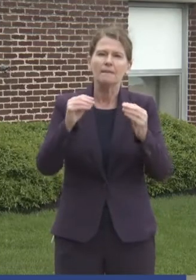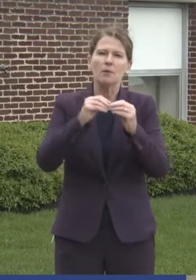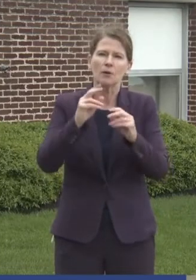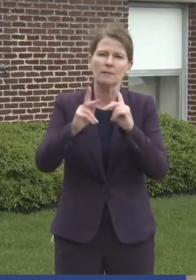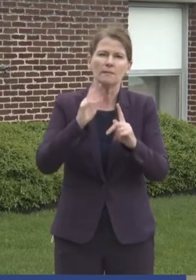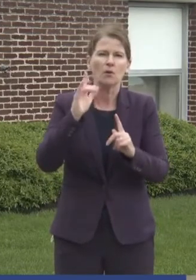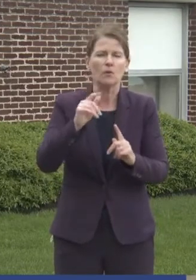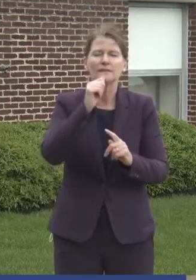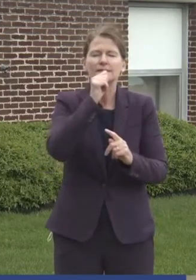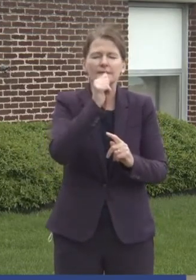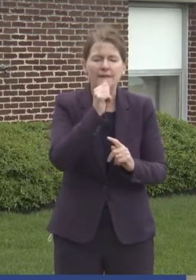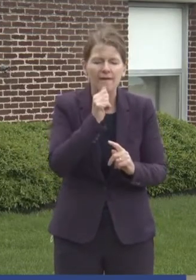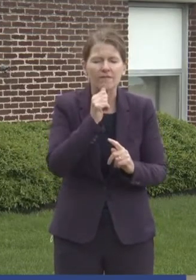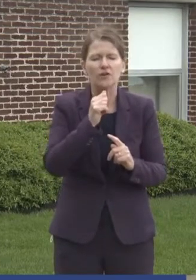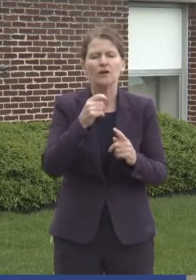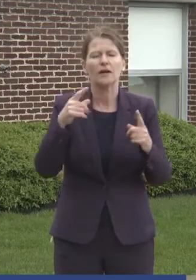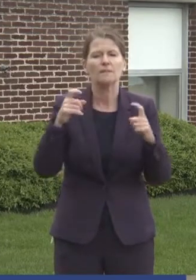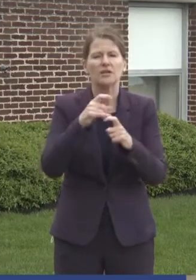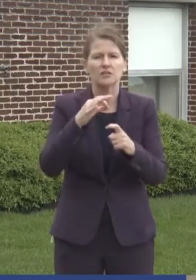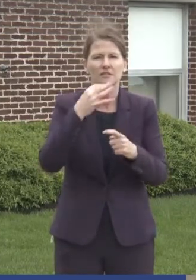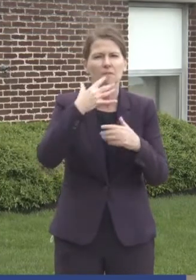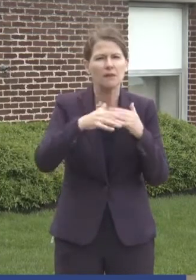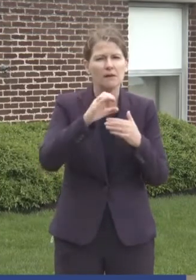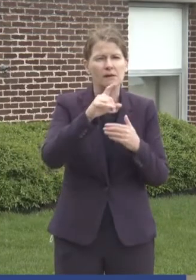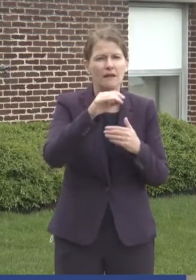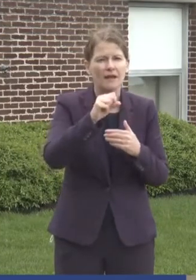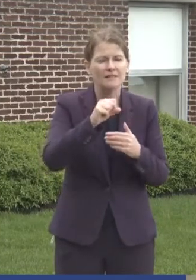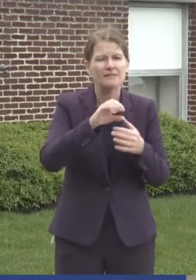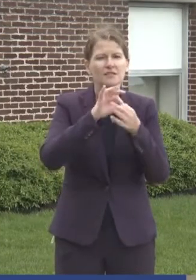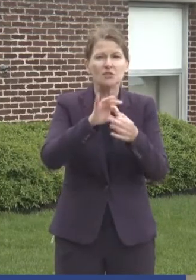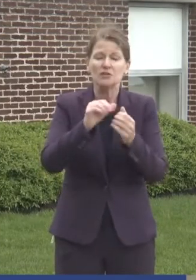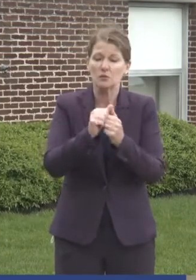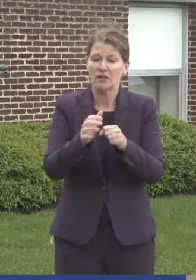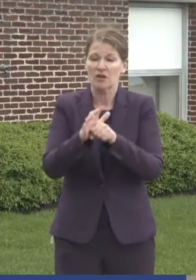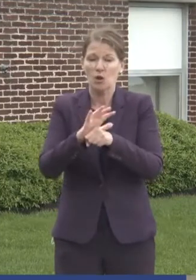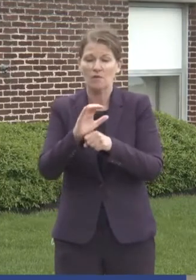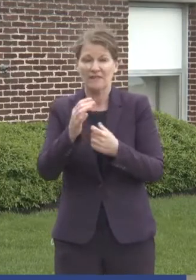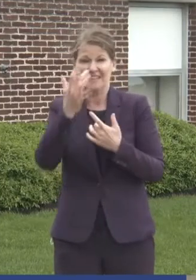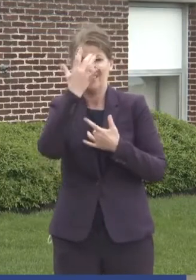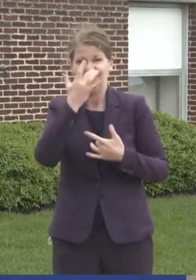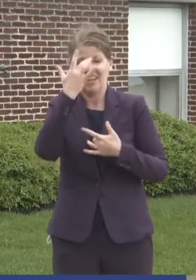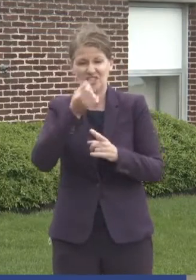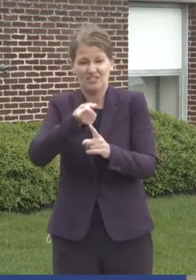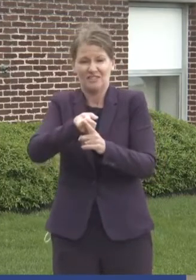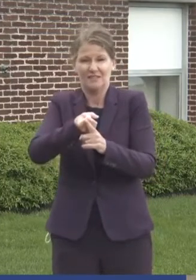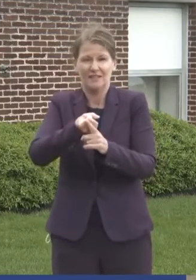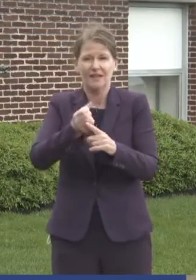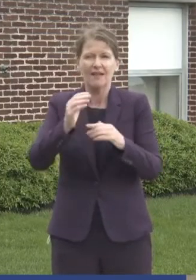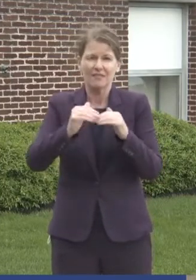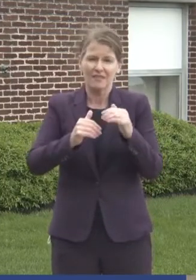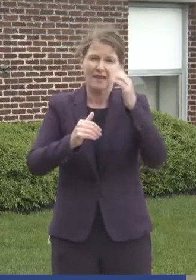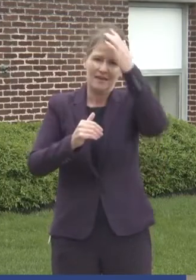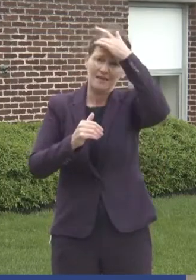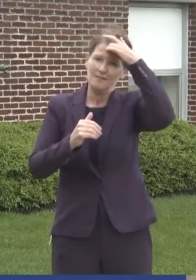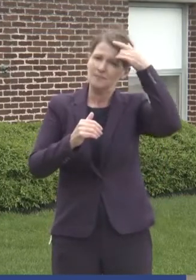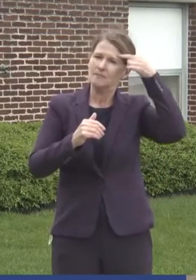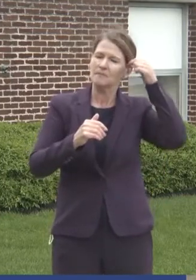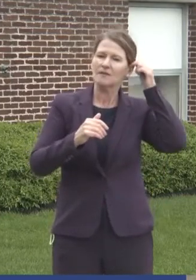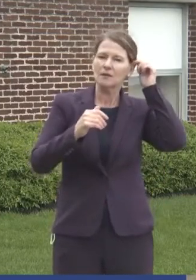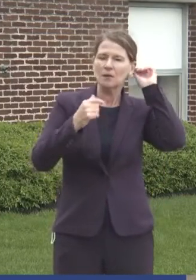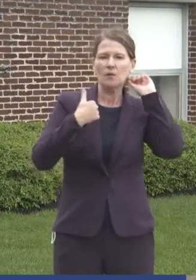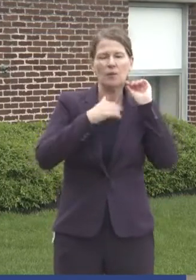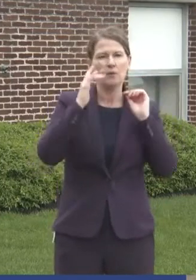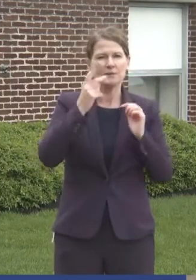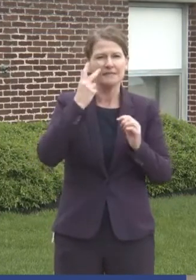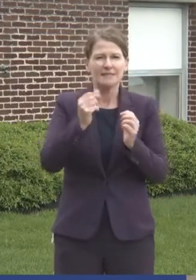will suffer the complications of blood clots associated with having a COVID infection than we will see with